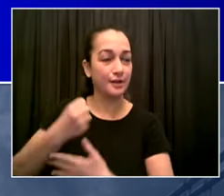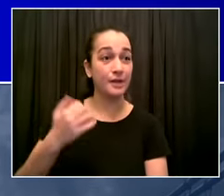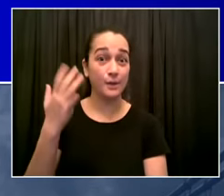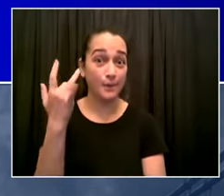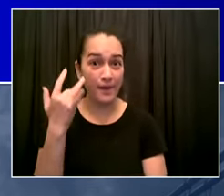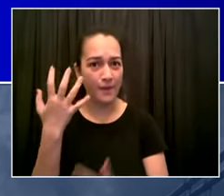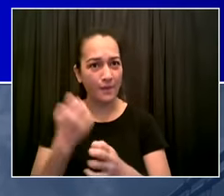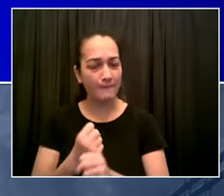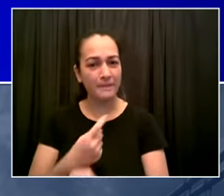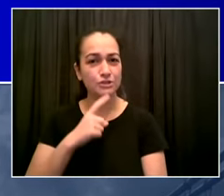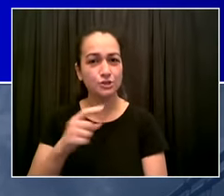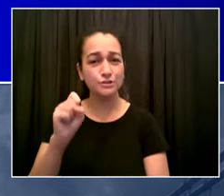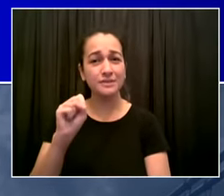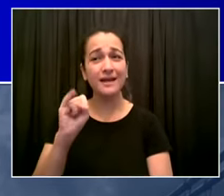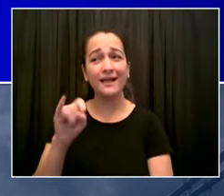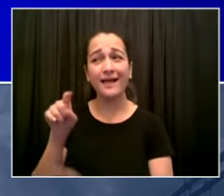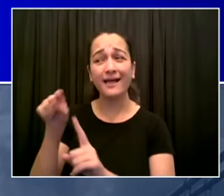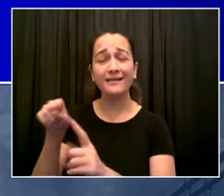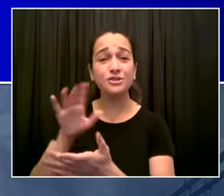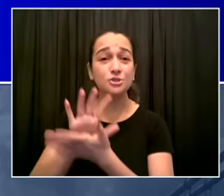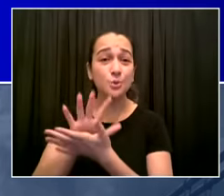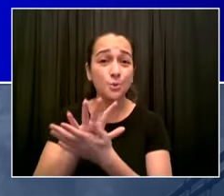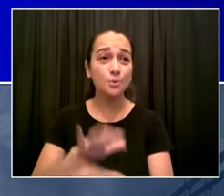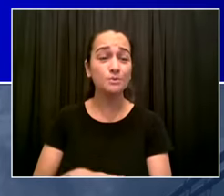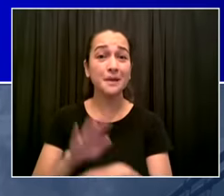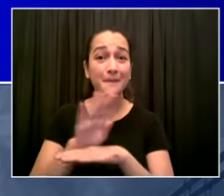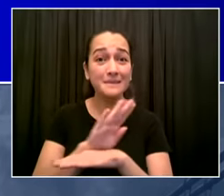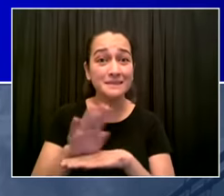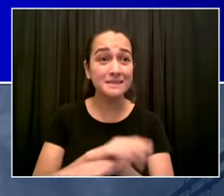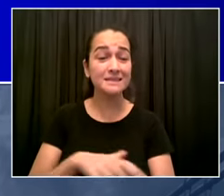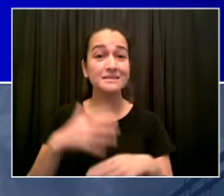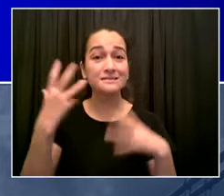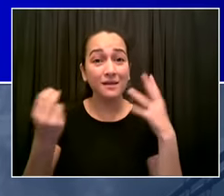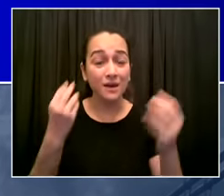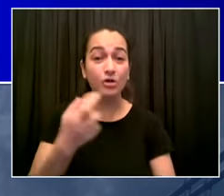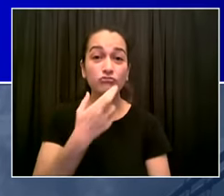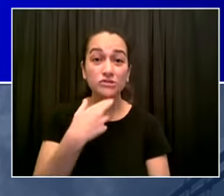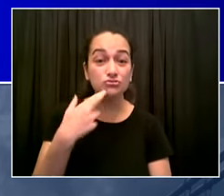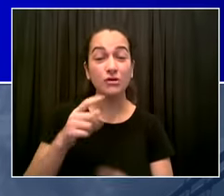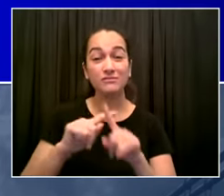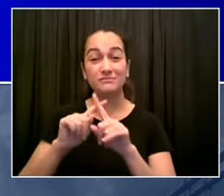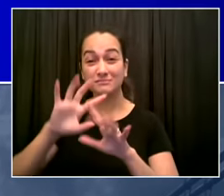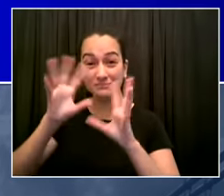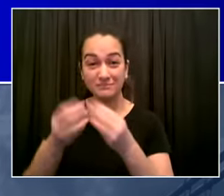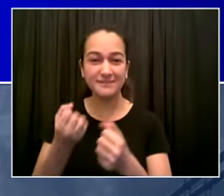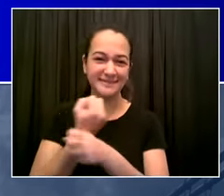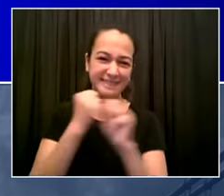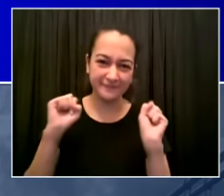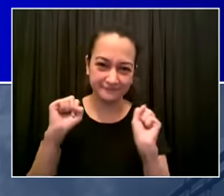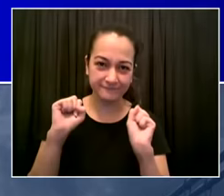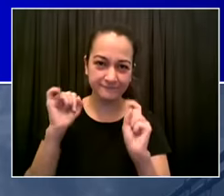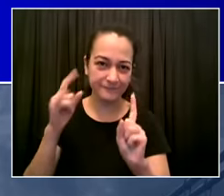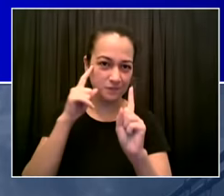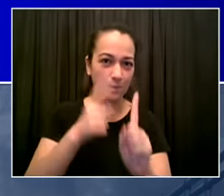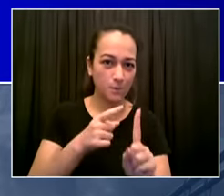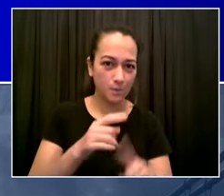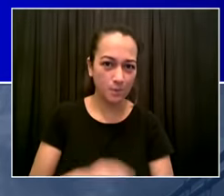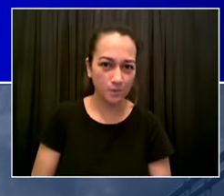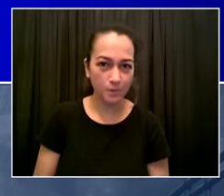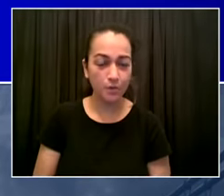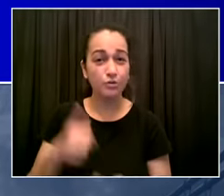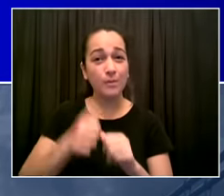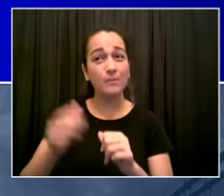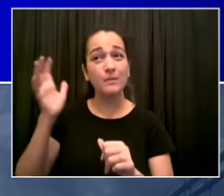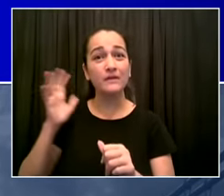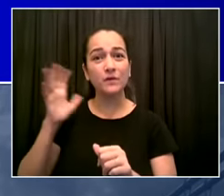to stop restrictions from coming back remember those restrictions i don't know anyone who like those you want to stop those from happening fight